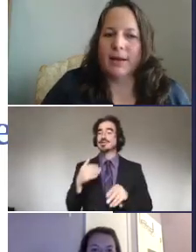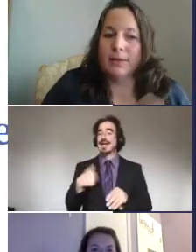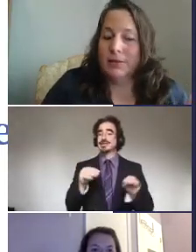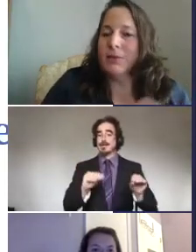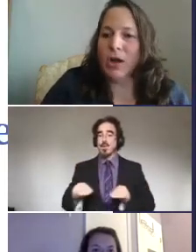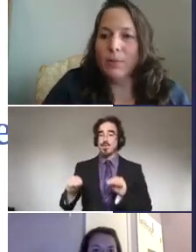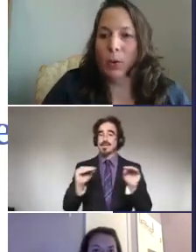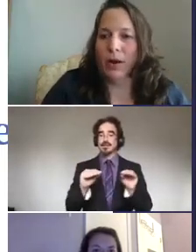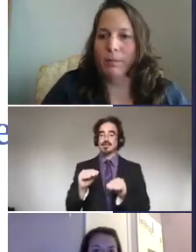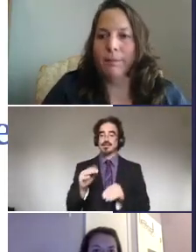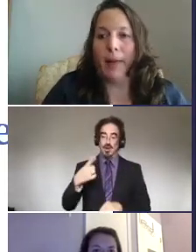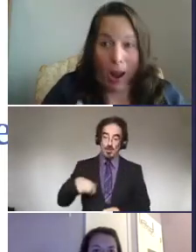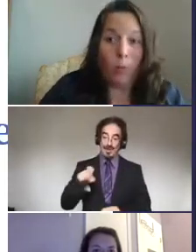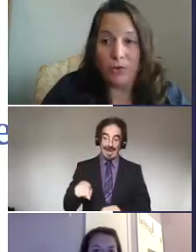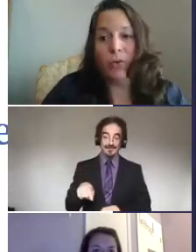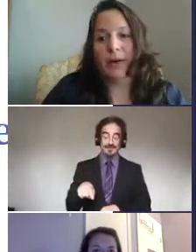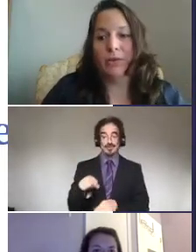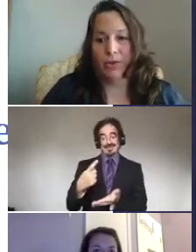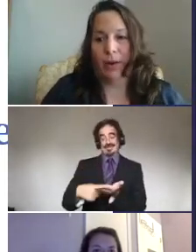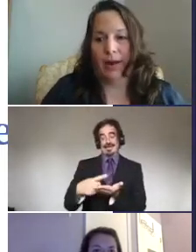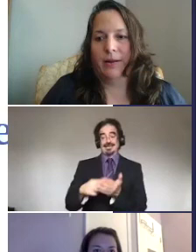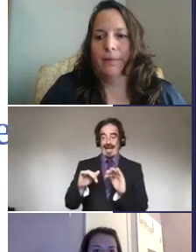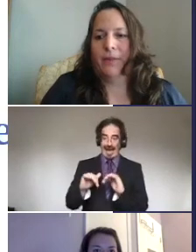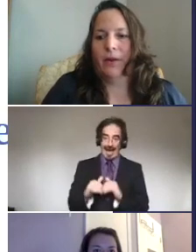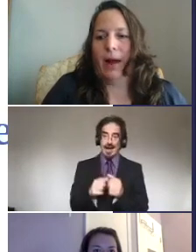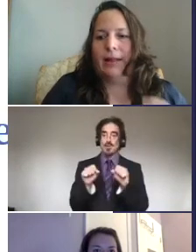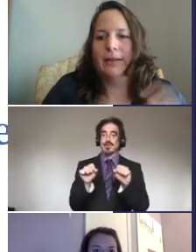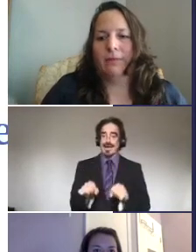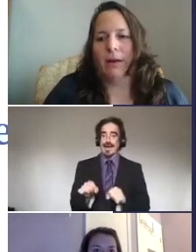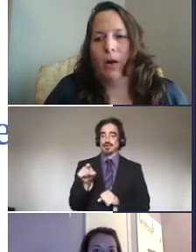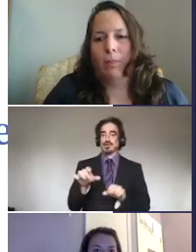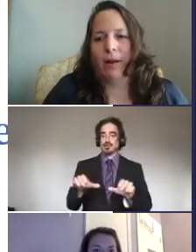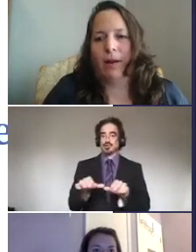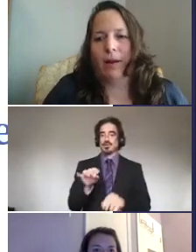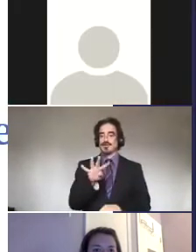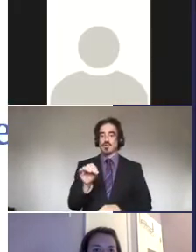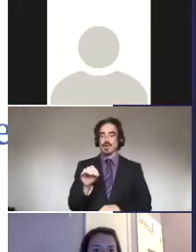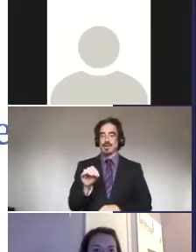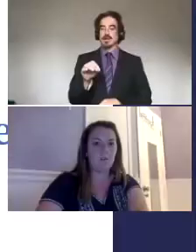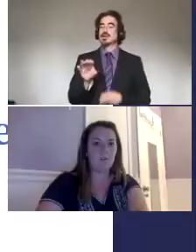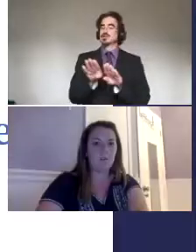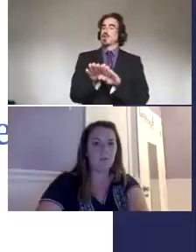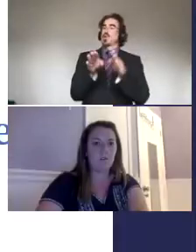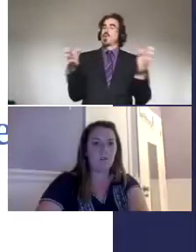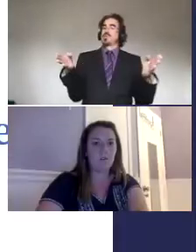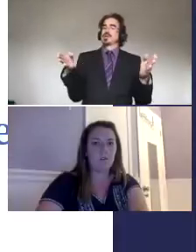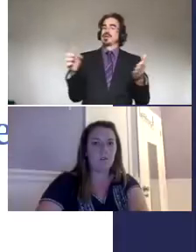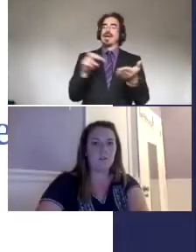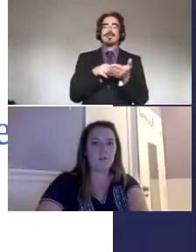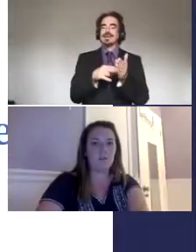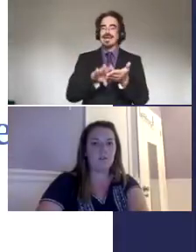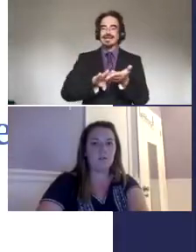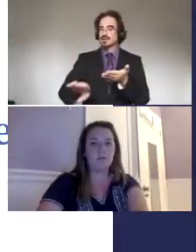to then discuss, this is a job requirement. How are you going to do it? You know, I leave it open. It doesn't exclude someone.